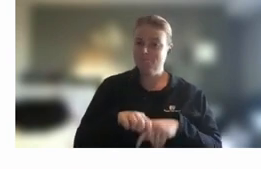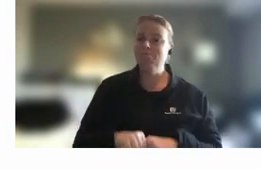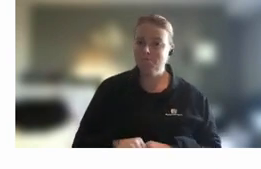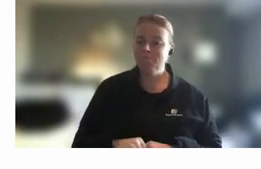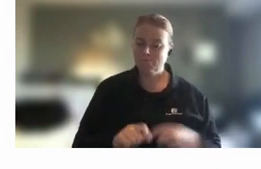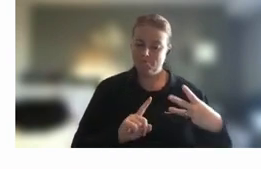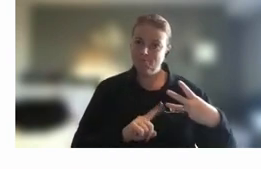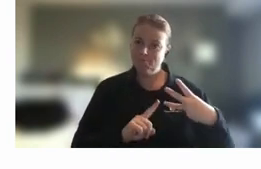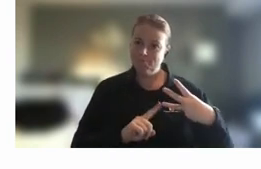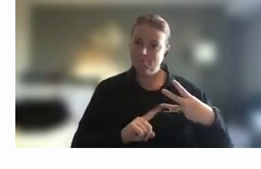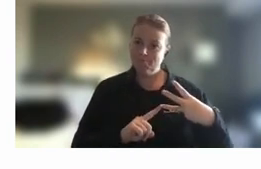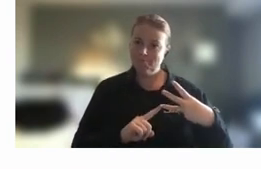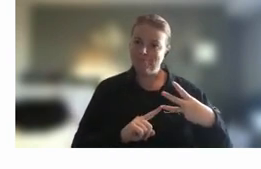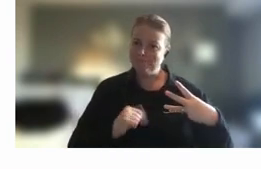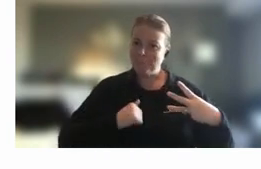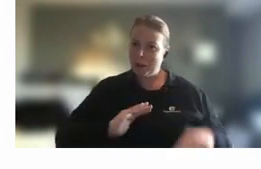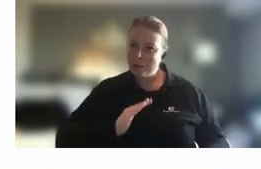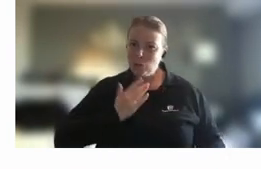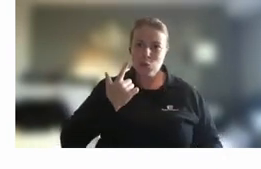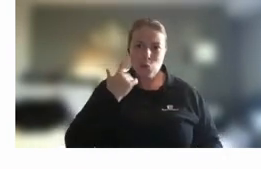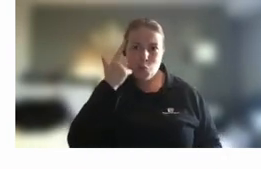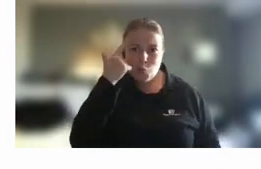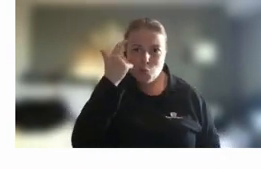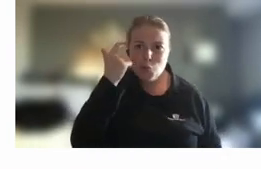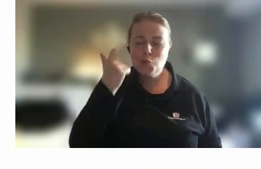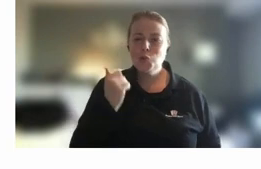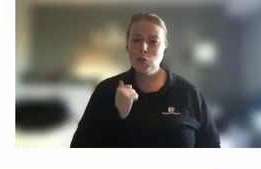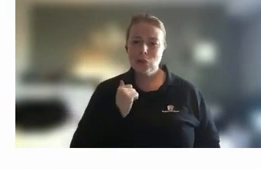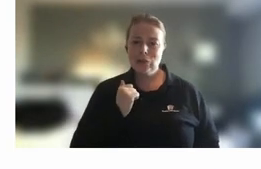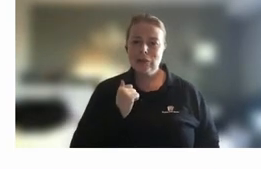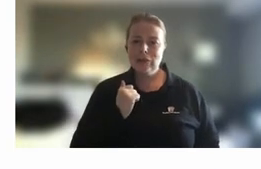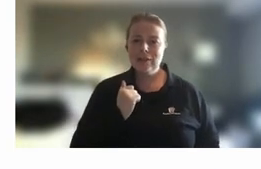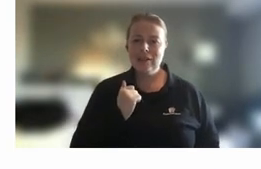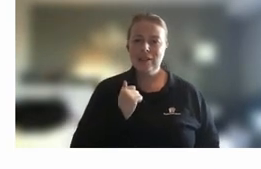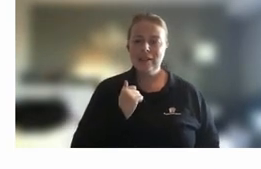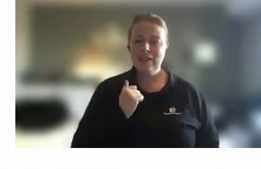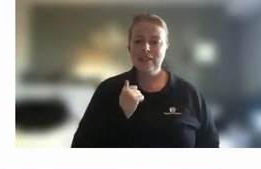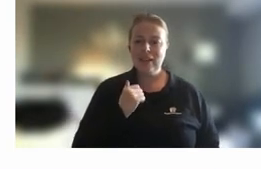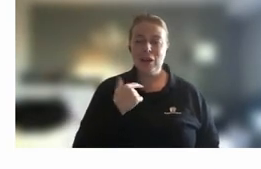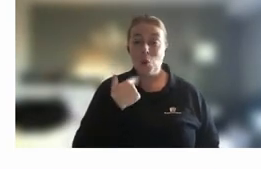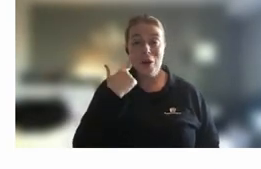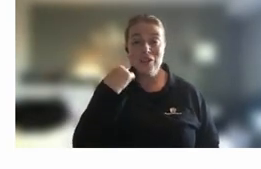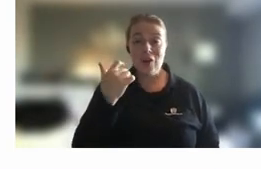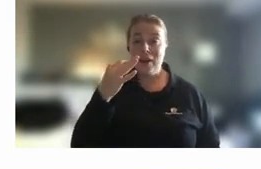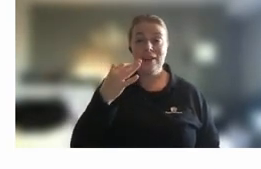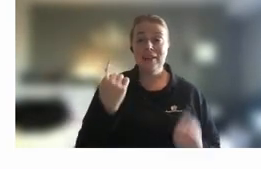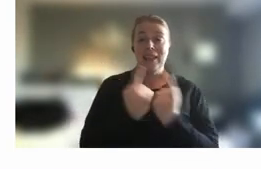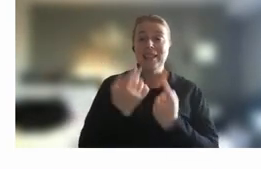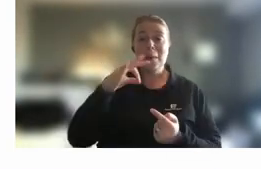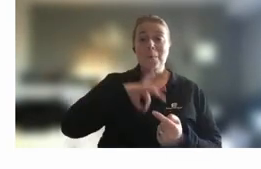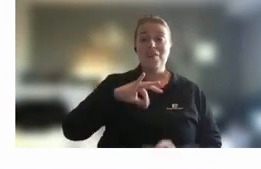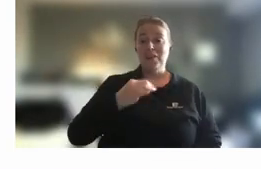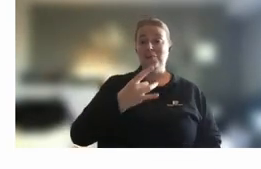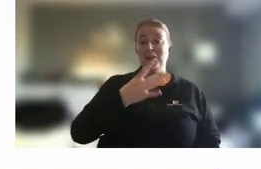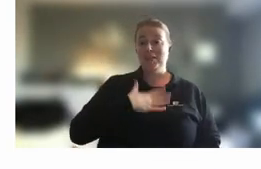led by curiosity and interest and I've always been led to beneficial outcomes there I guess it's that self